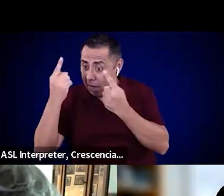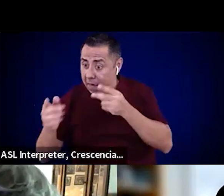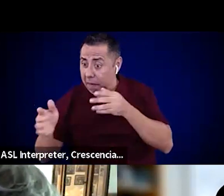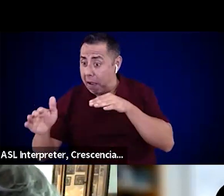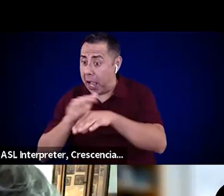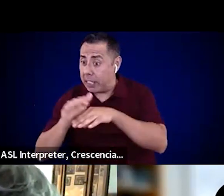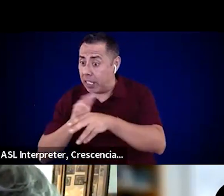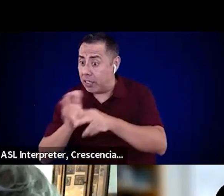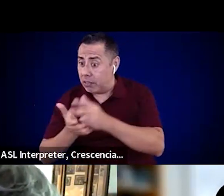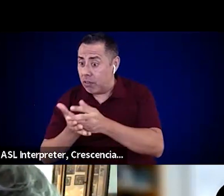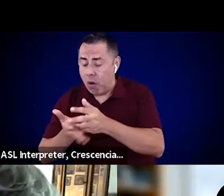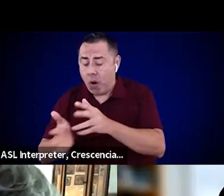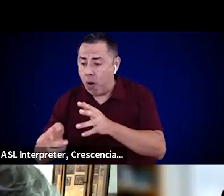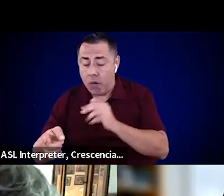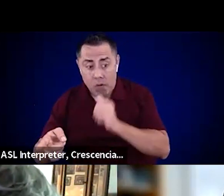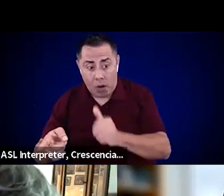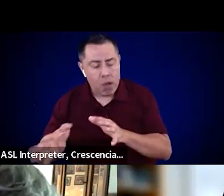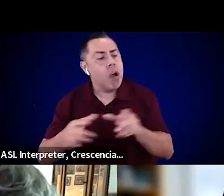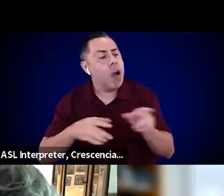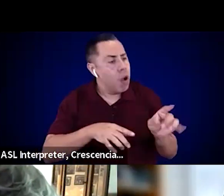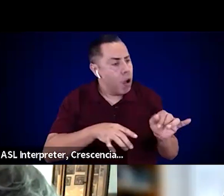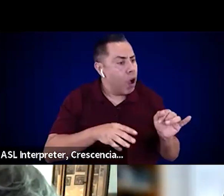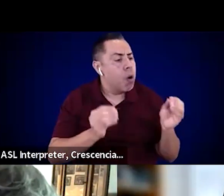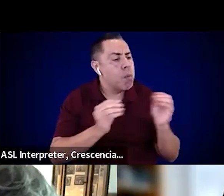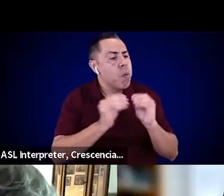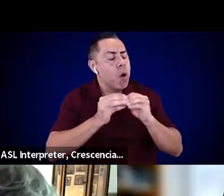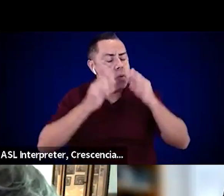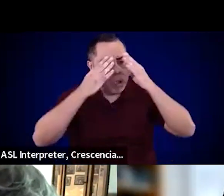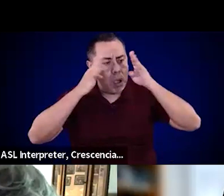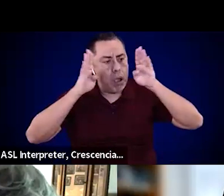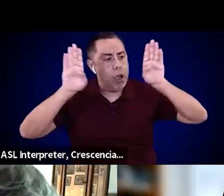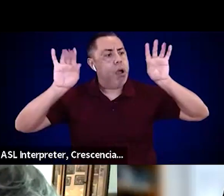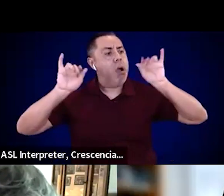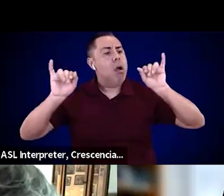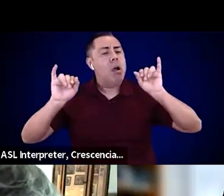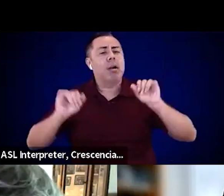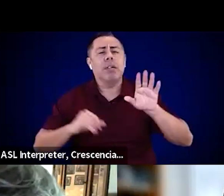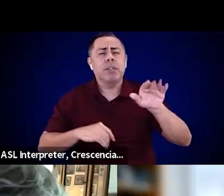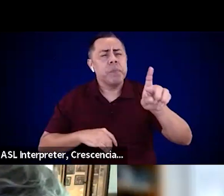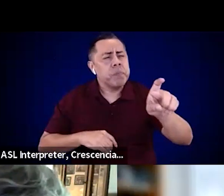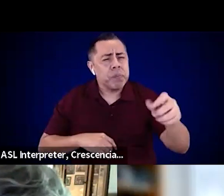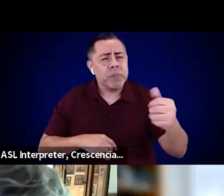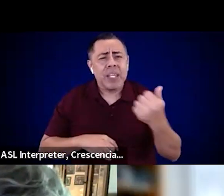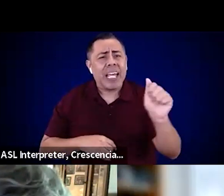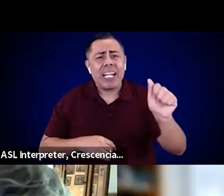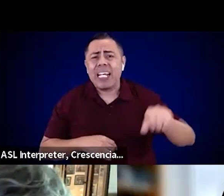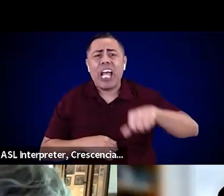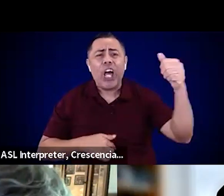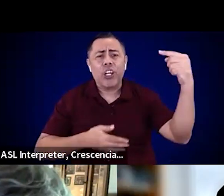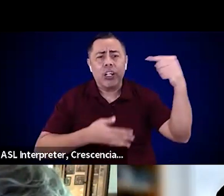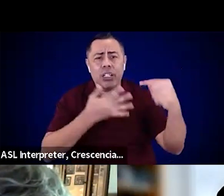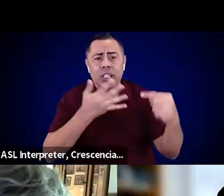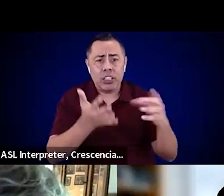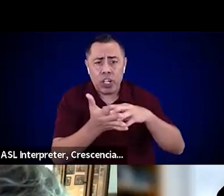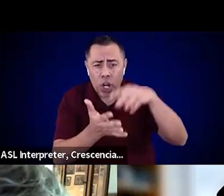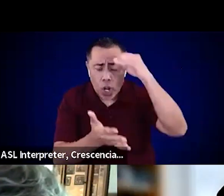Are there other examples that you're learning that maybe highlight some of the emergency evacuation